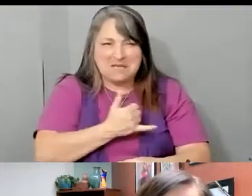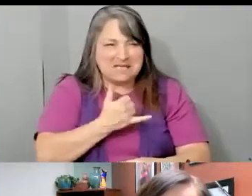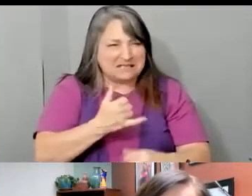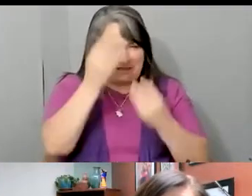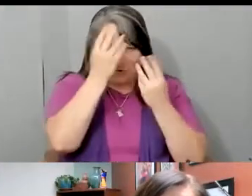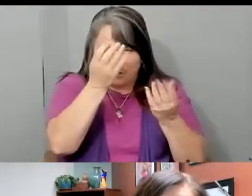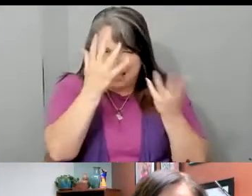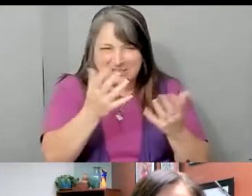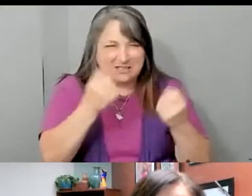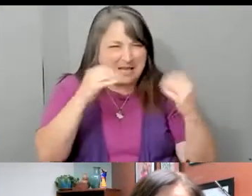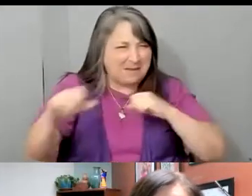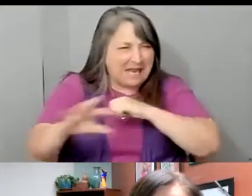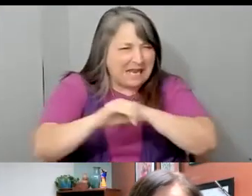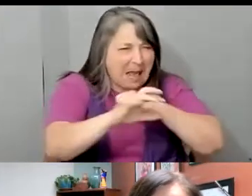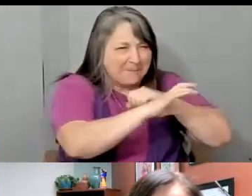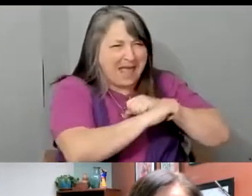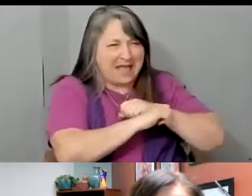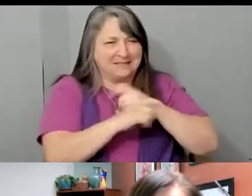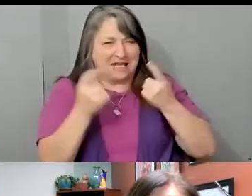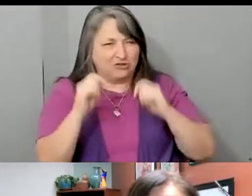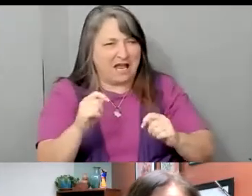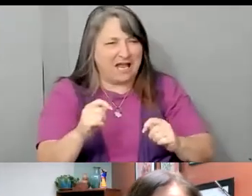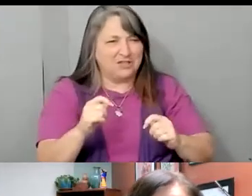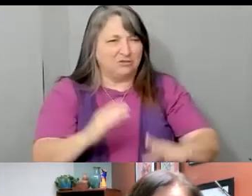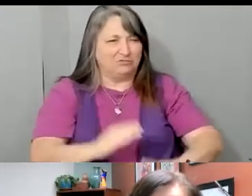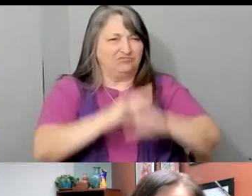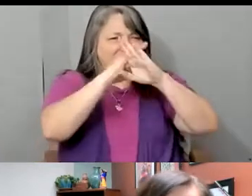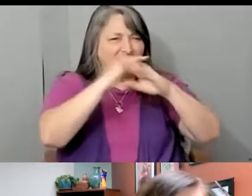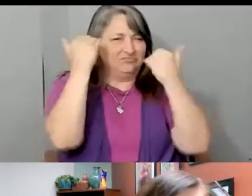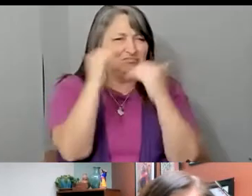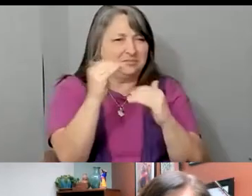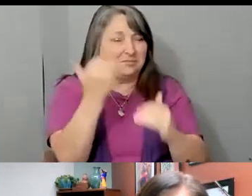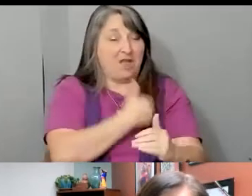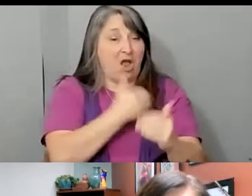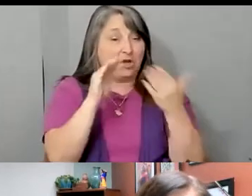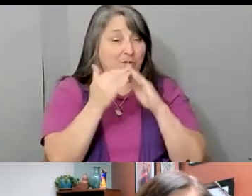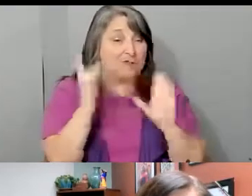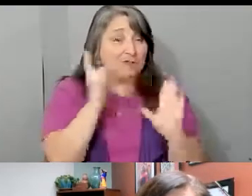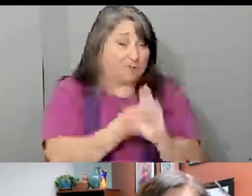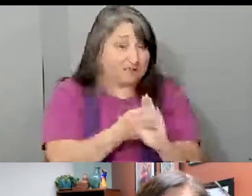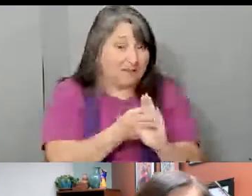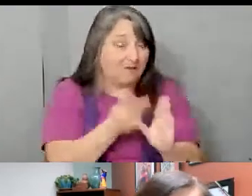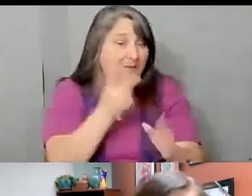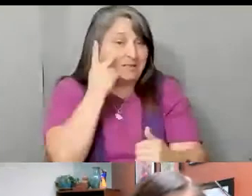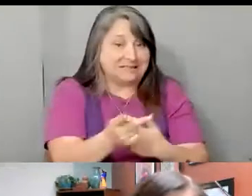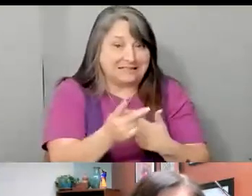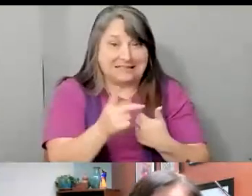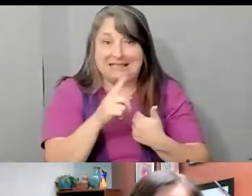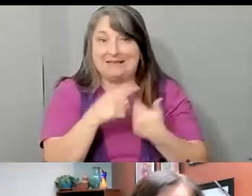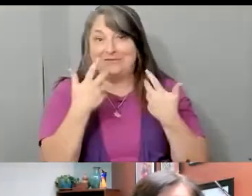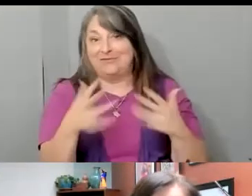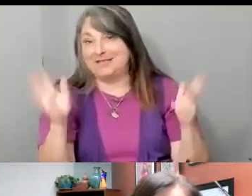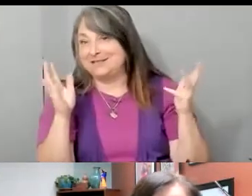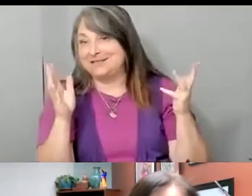tratan de prevenir que nuestra comunidad participe. Y lo hemos visto desde decirles que el día de la elección es otro día